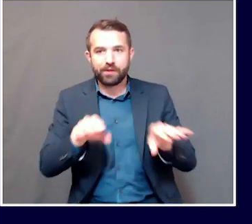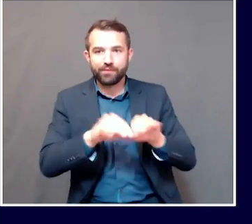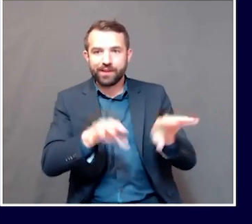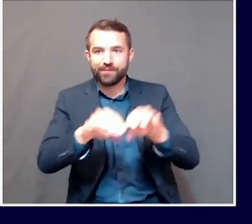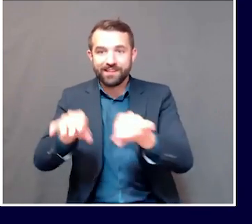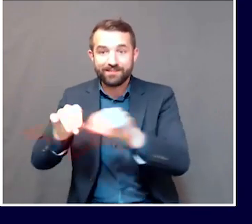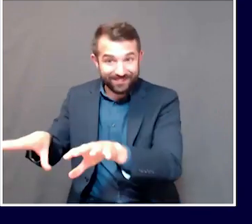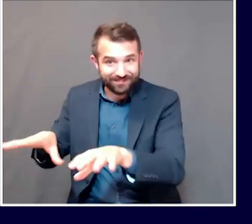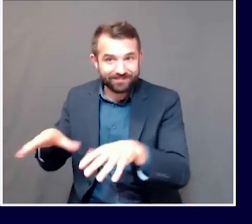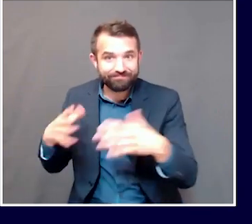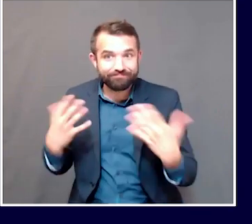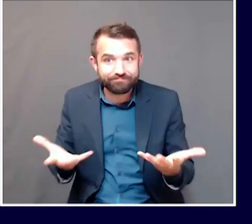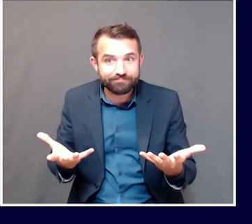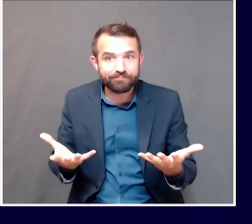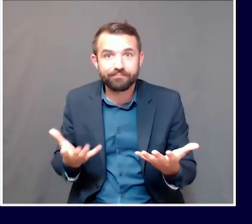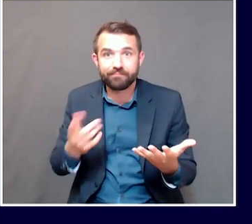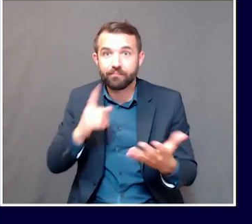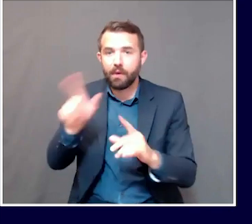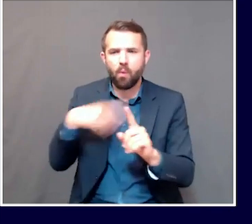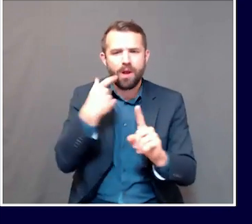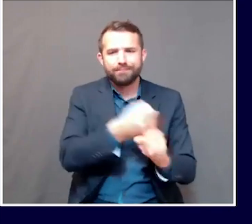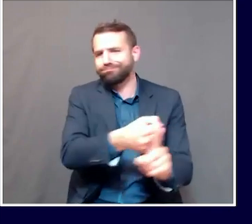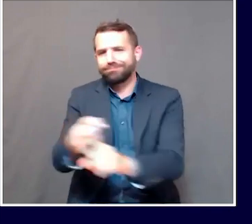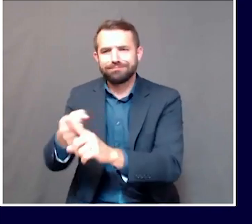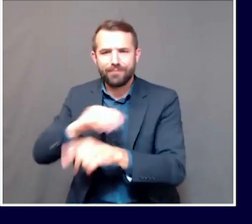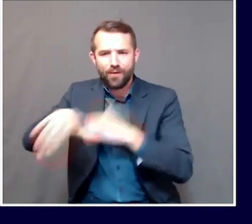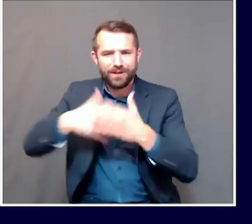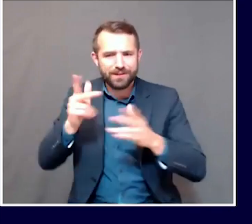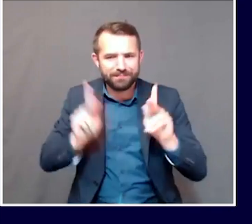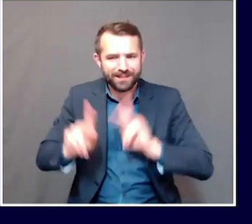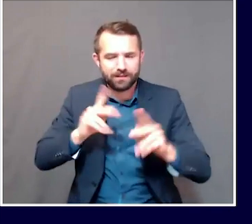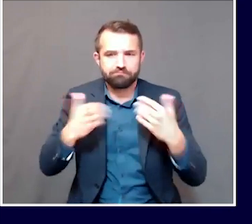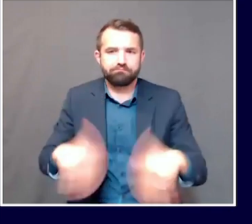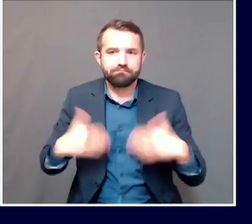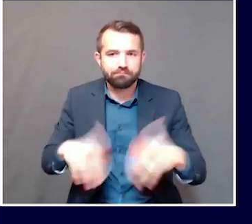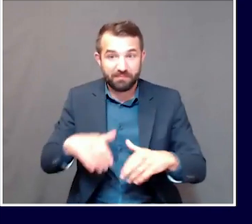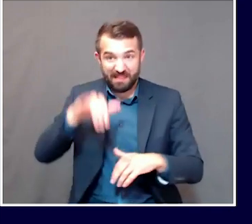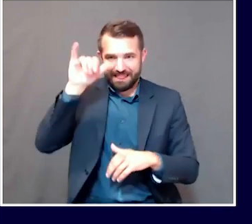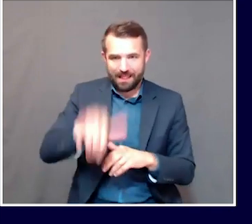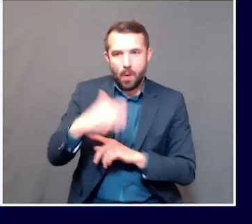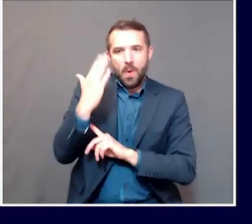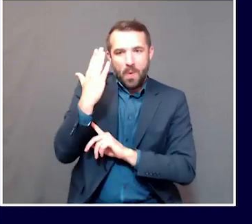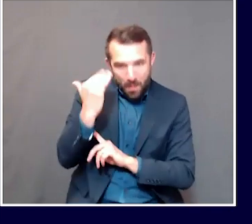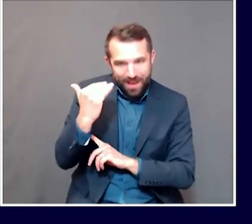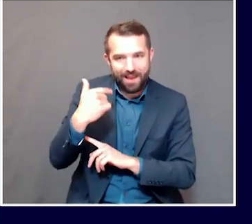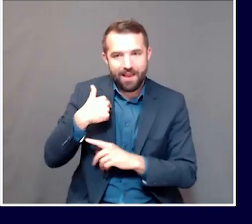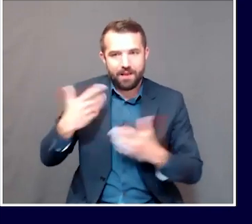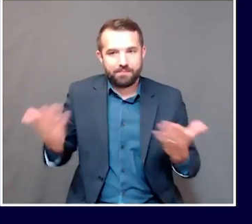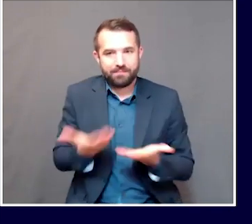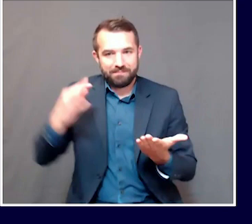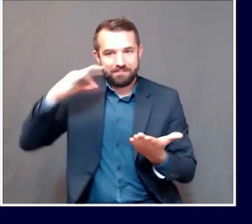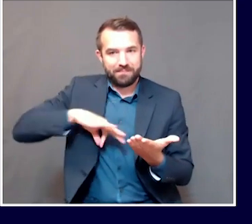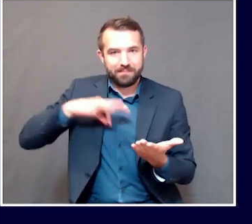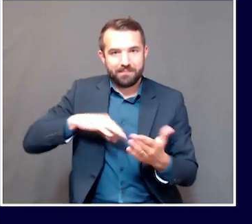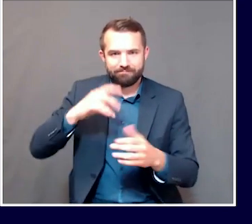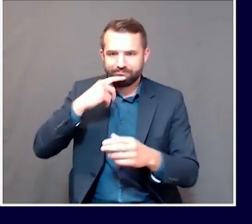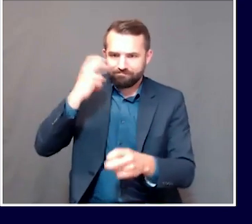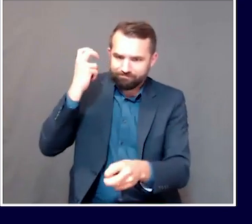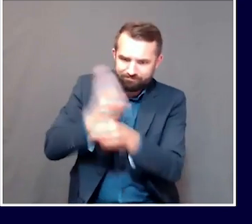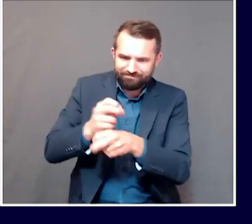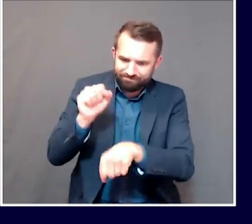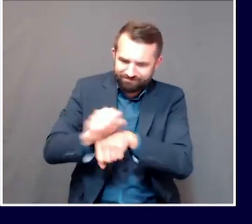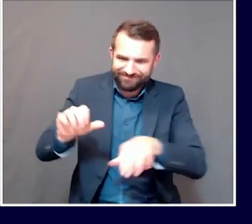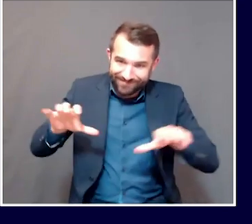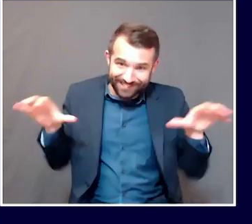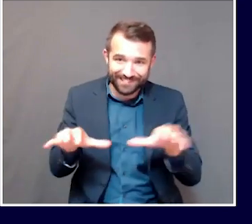immunocompromised. That's why my administration is working hard every day to put forward plans and make decisions